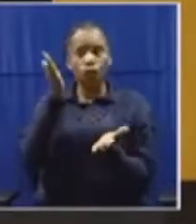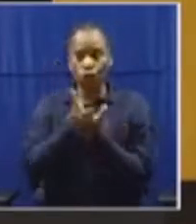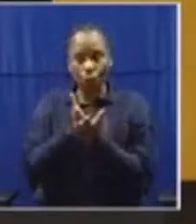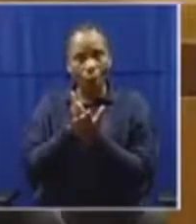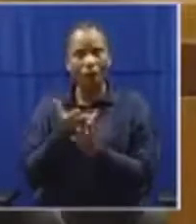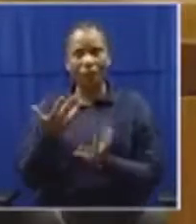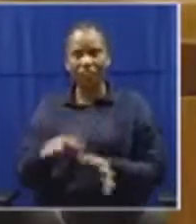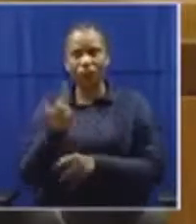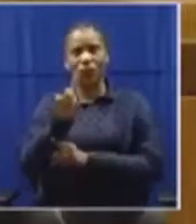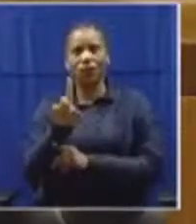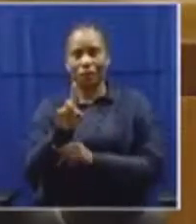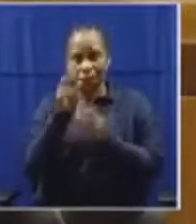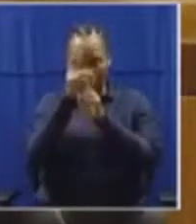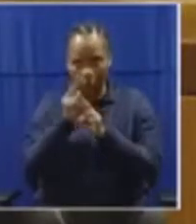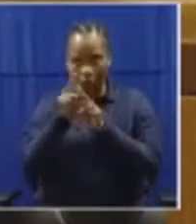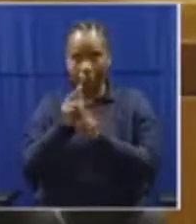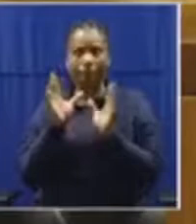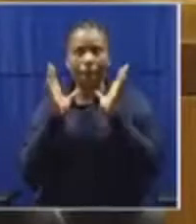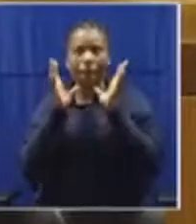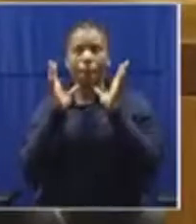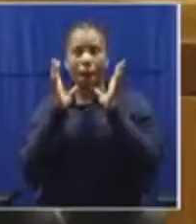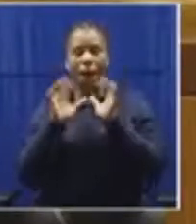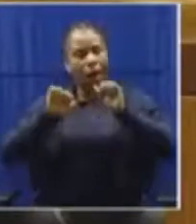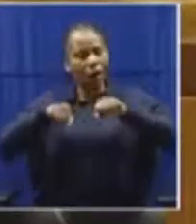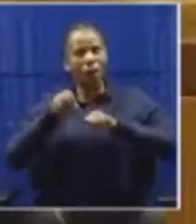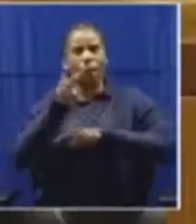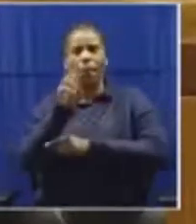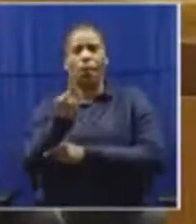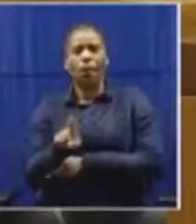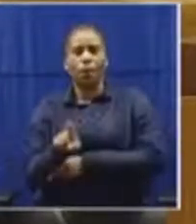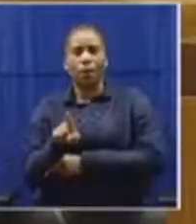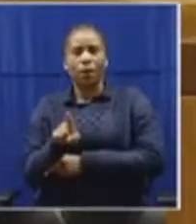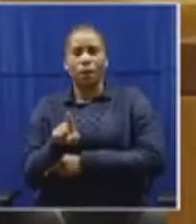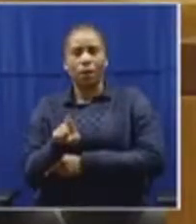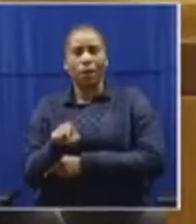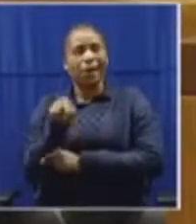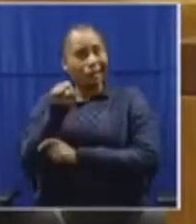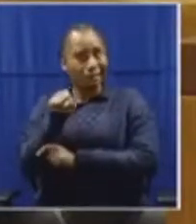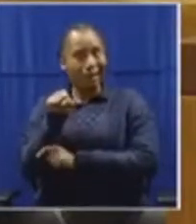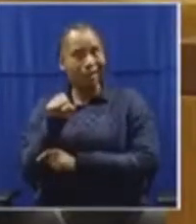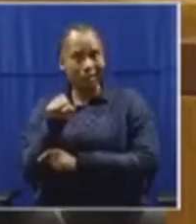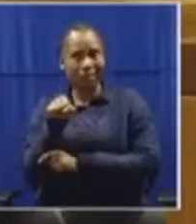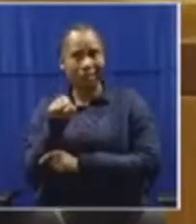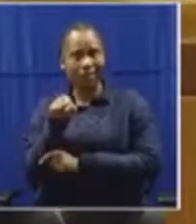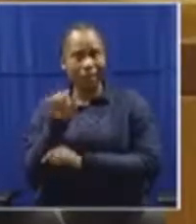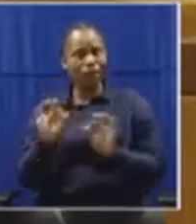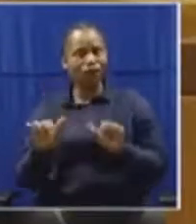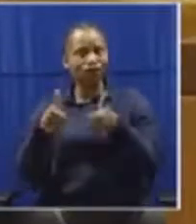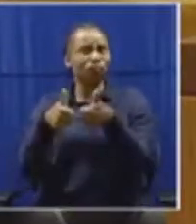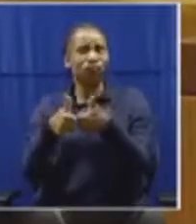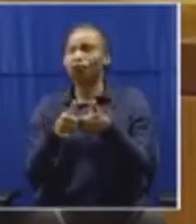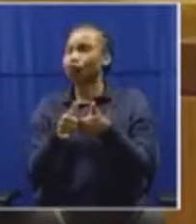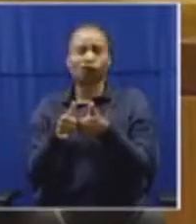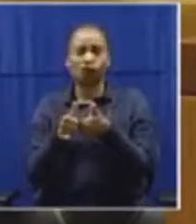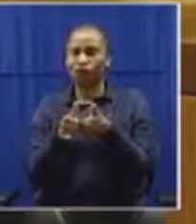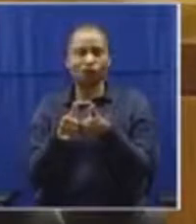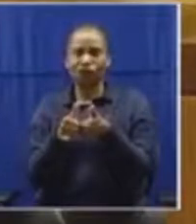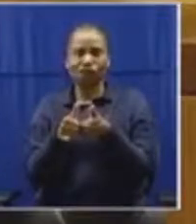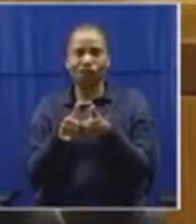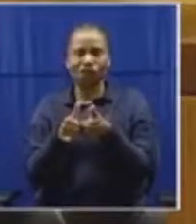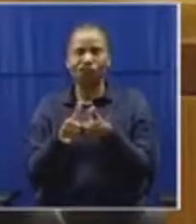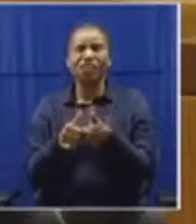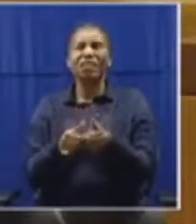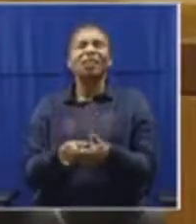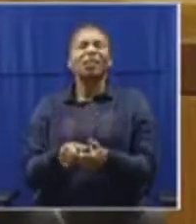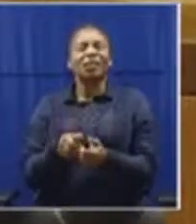would agree that it would be unreasonable and potentially prejudicial